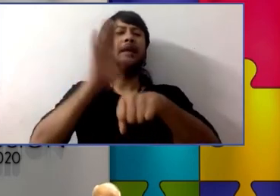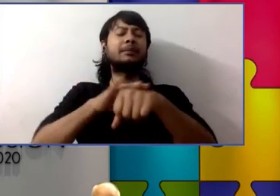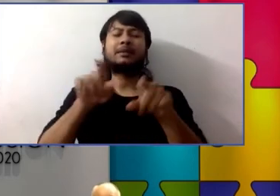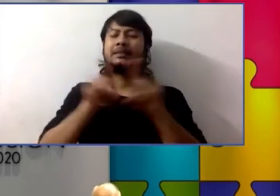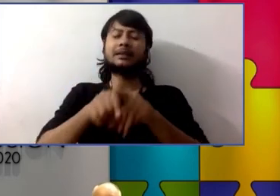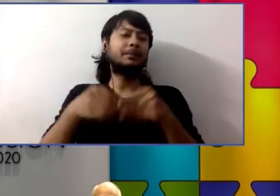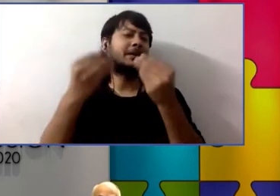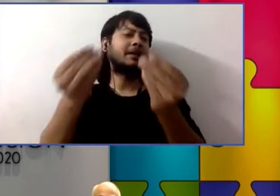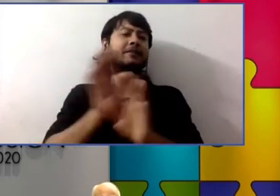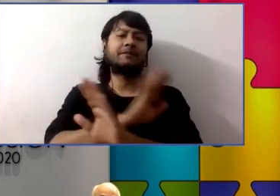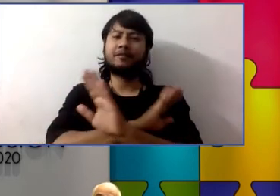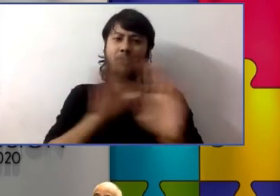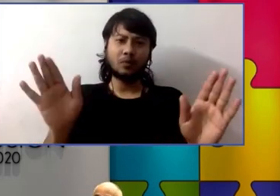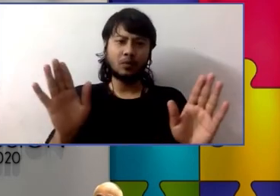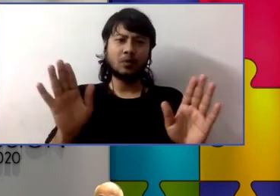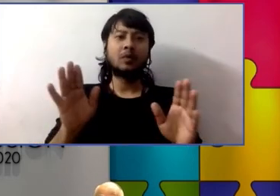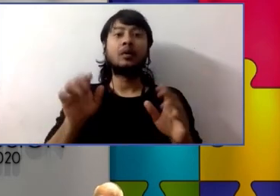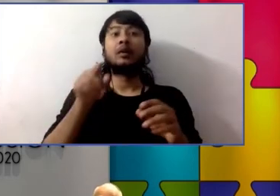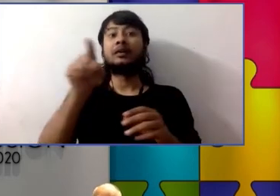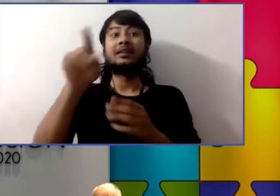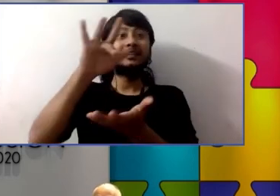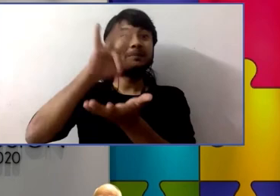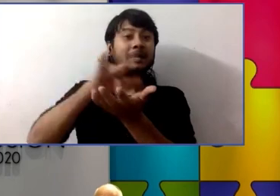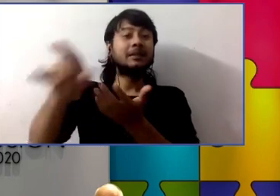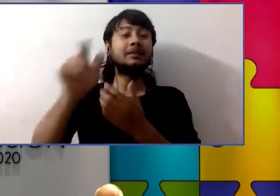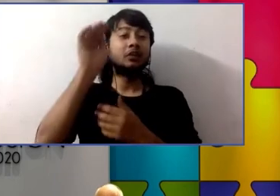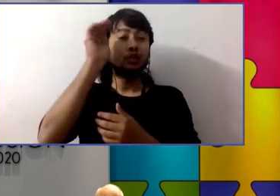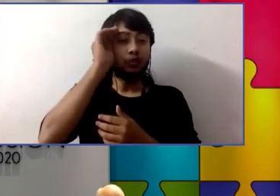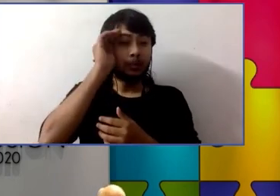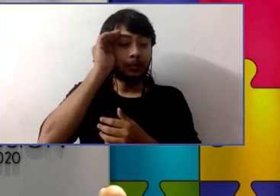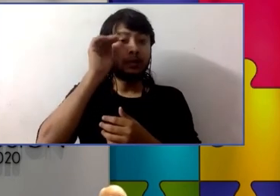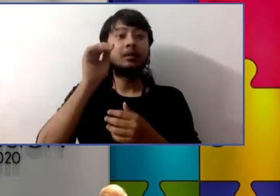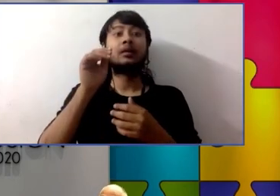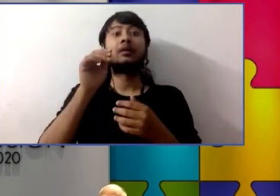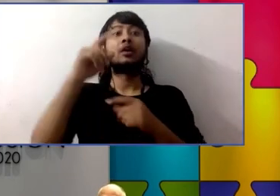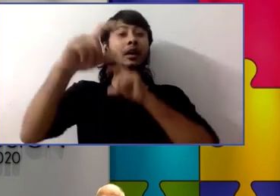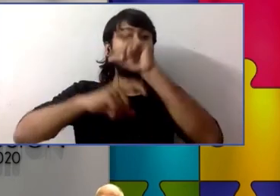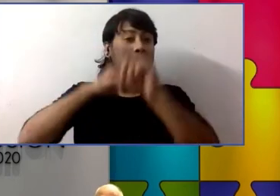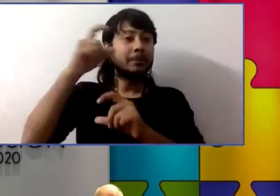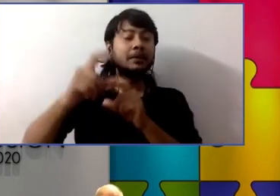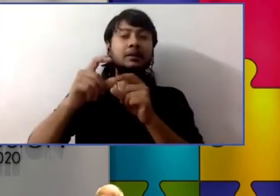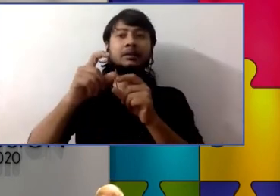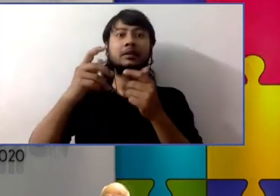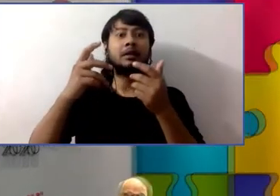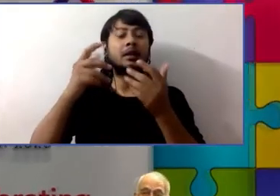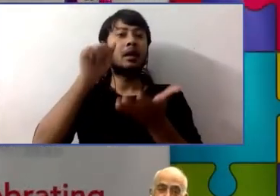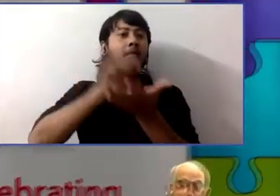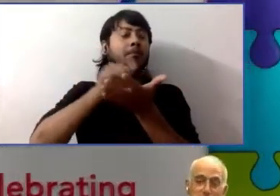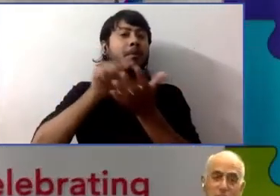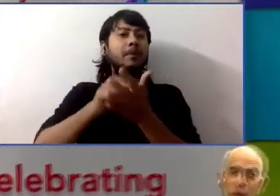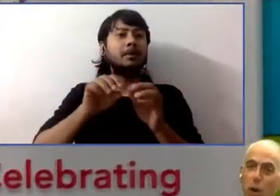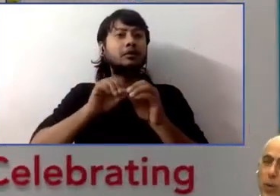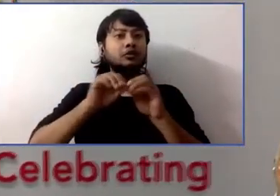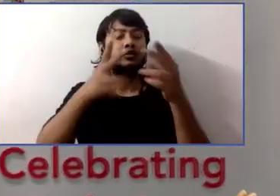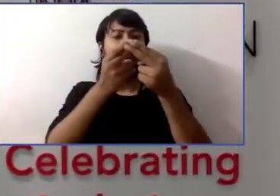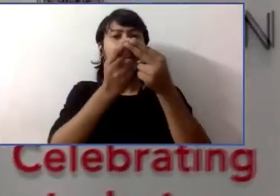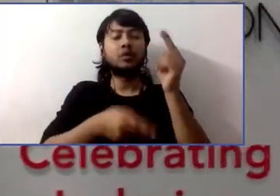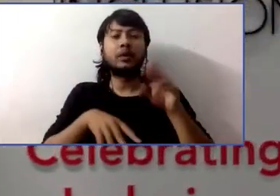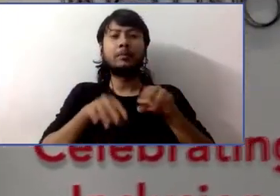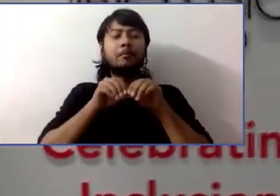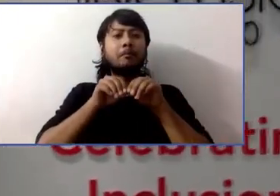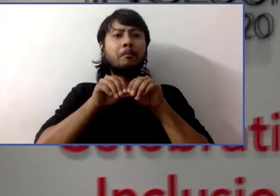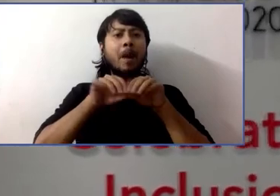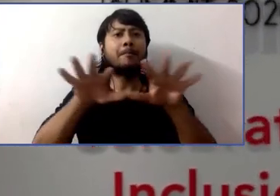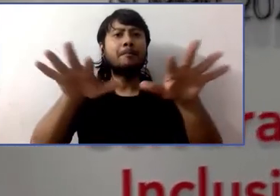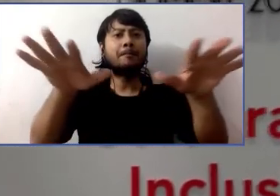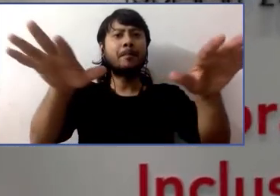commerce the business organization and all the newspapers and it got published and a few weeks later i got a call from the city saying oh it's so great that